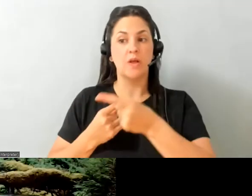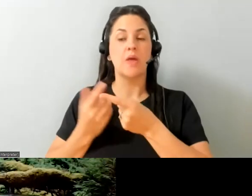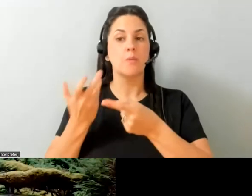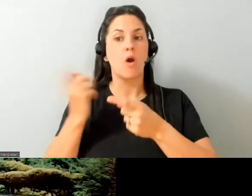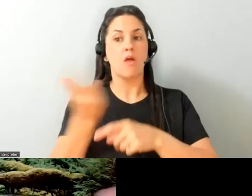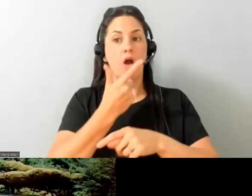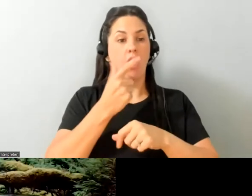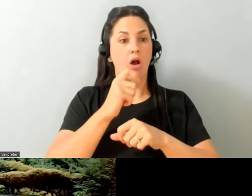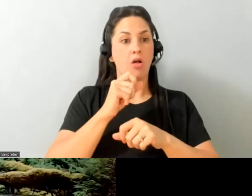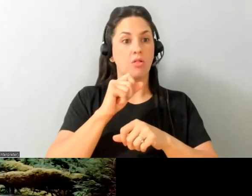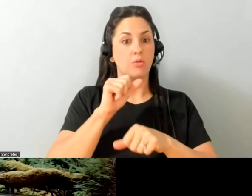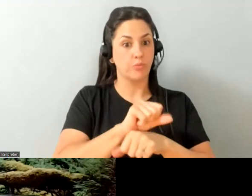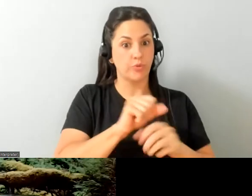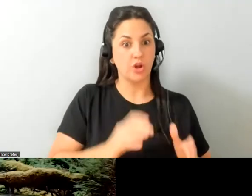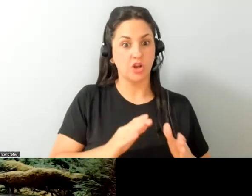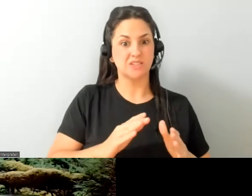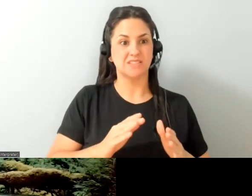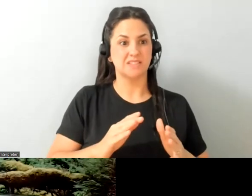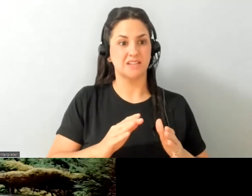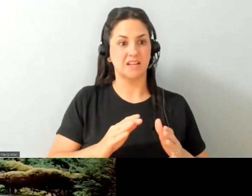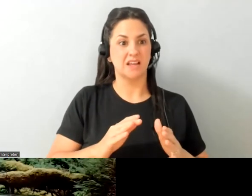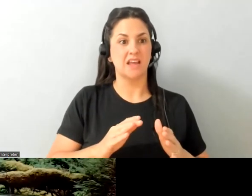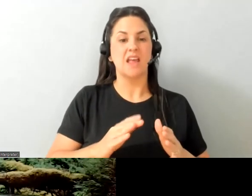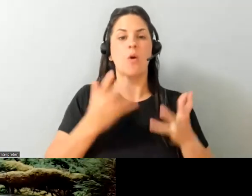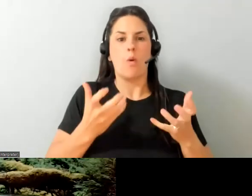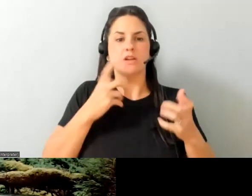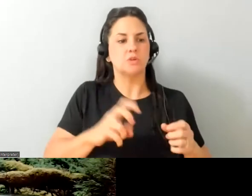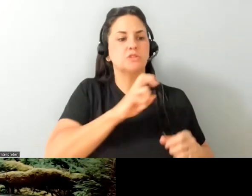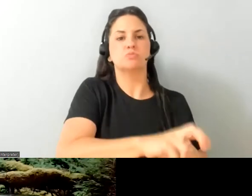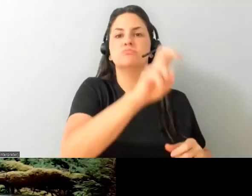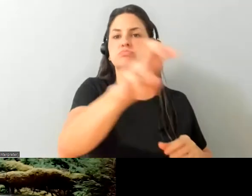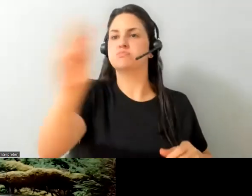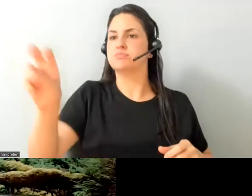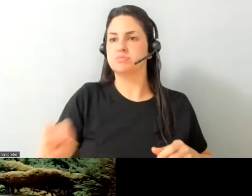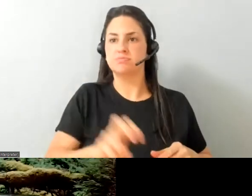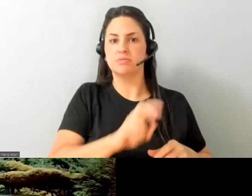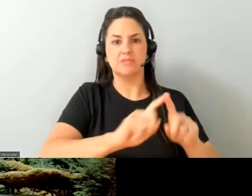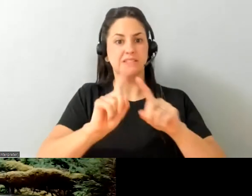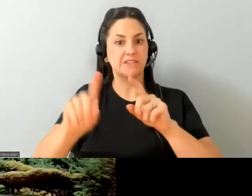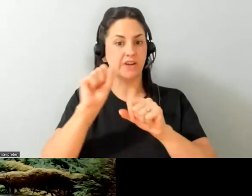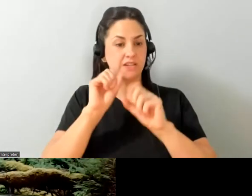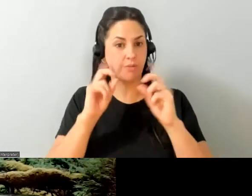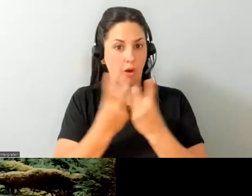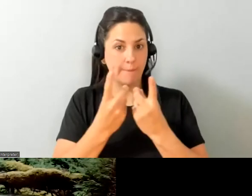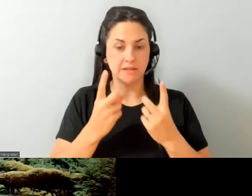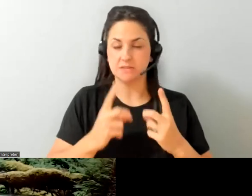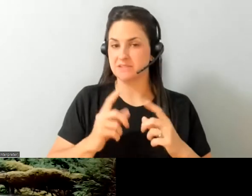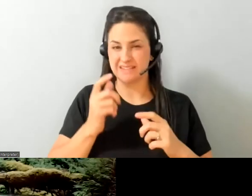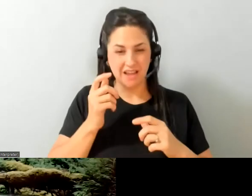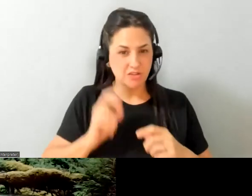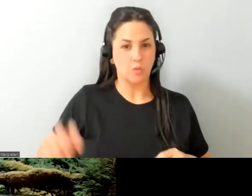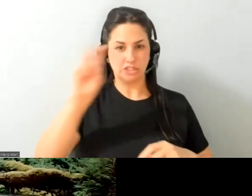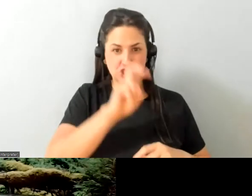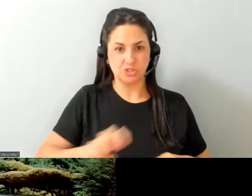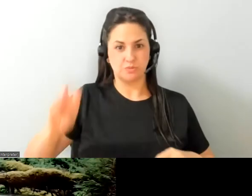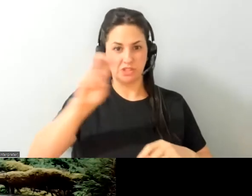employees able to work in every department over time including cash and other duties and uh we kind of looked at that